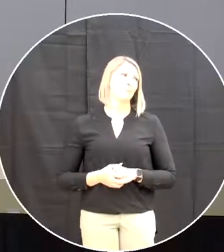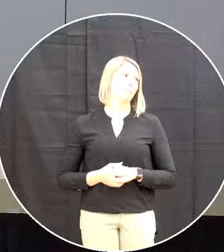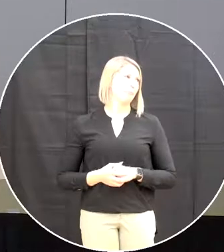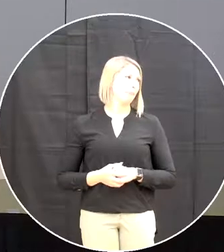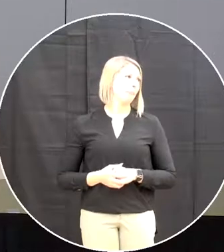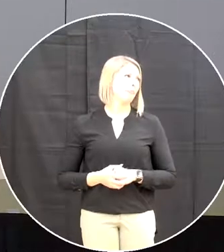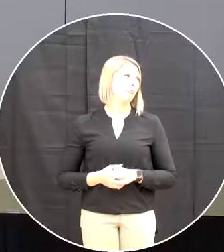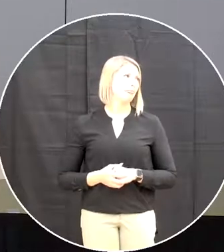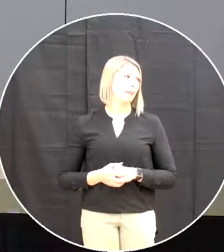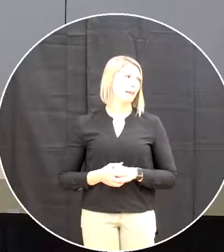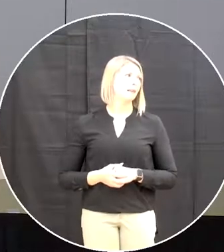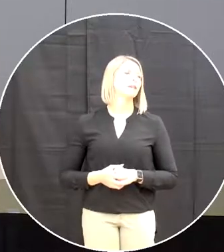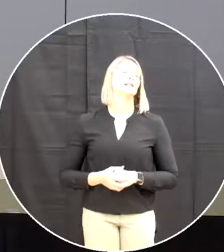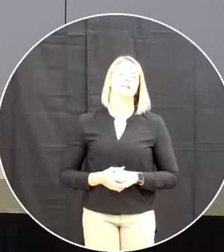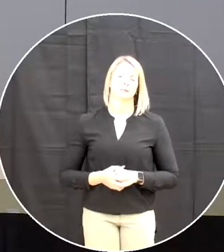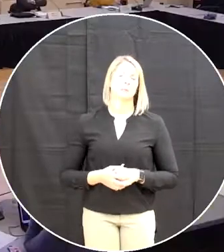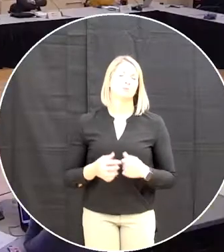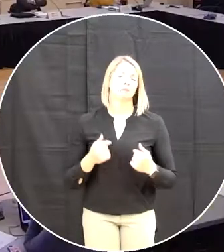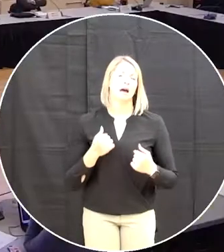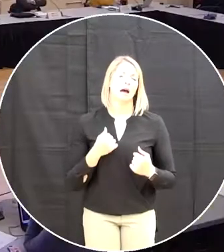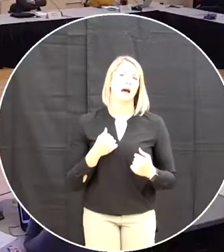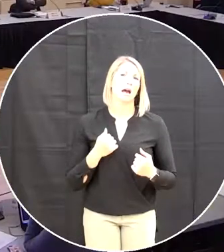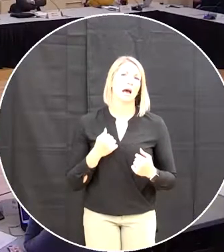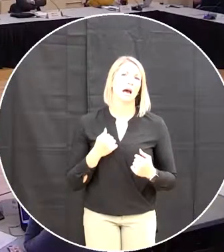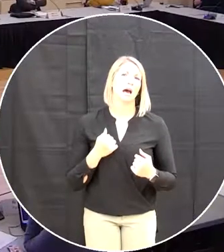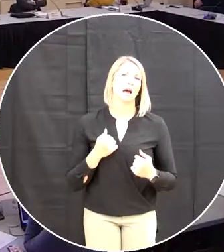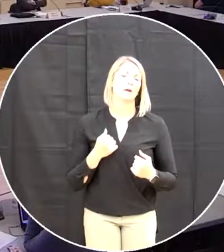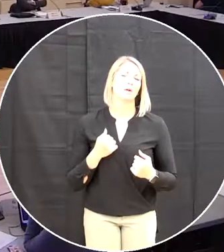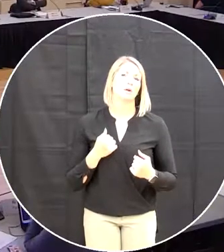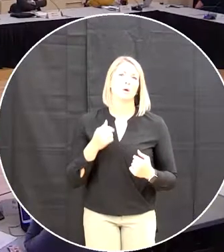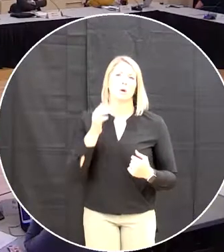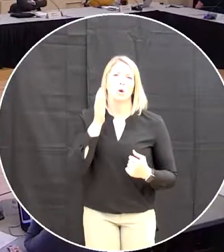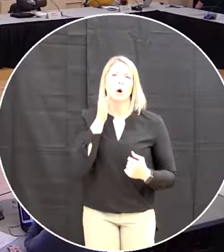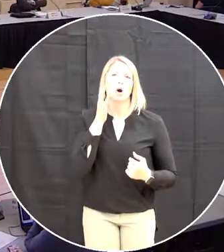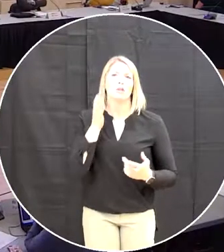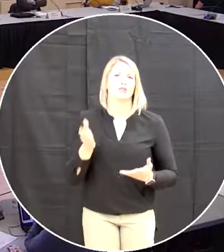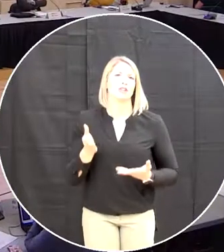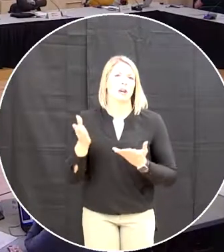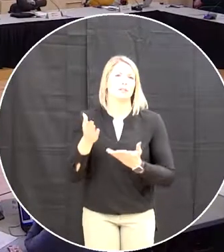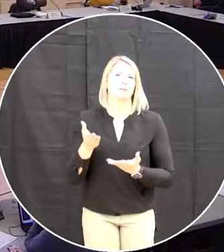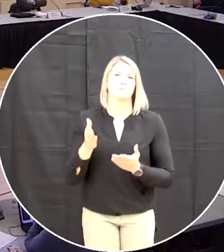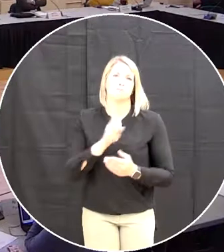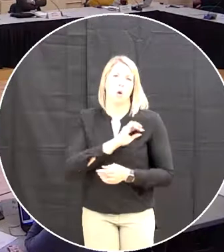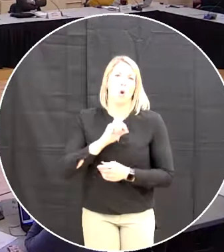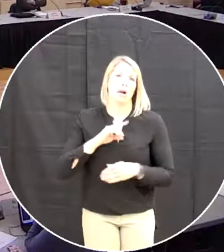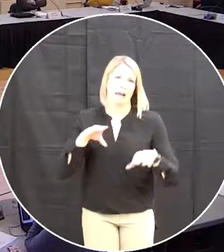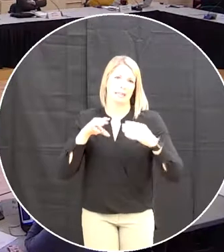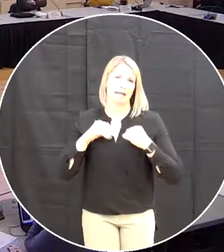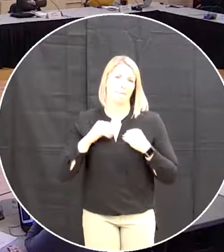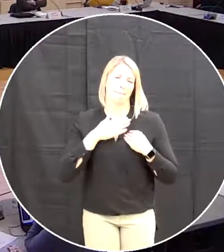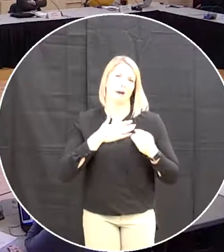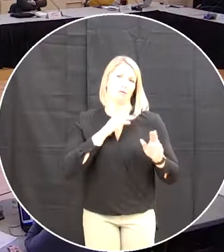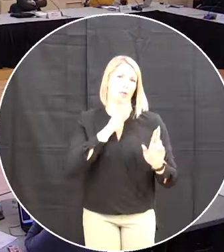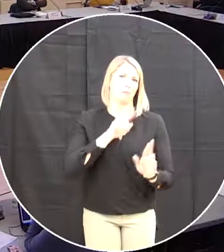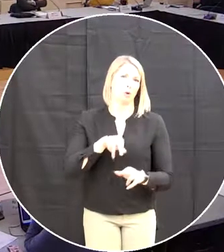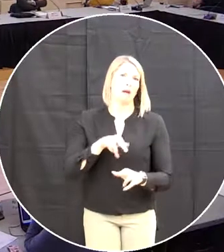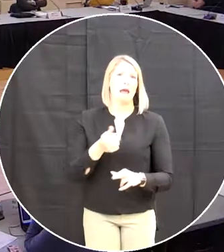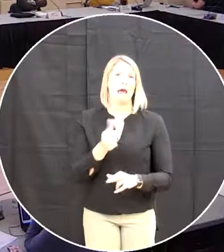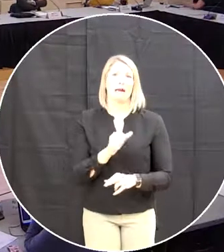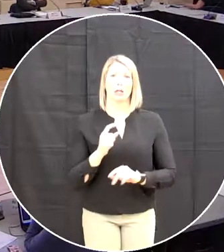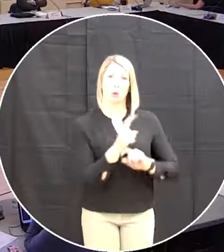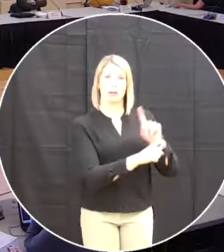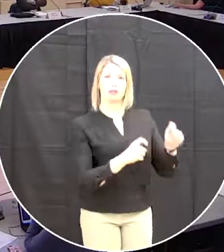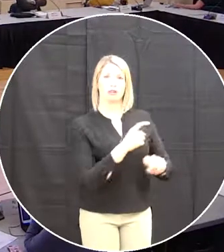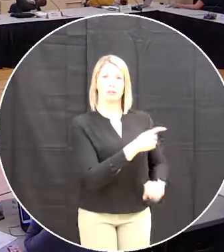i'd i'd like to move that the board accept that report okay thank you very much eric for that uh any questions for